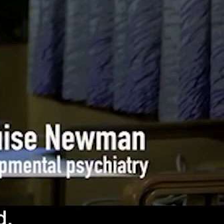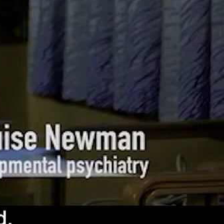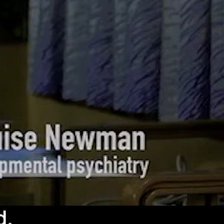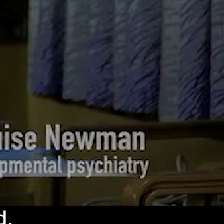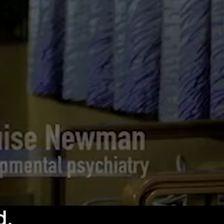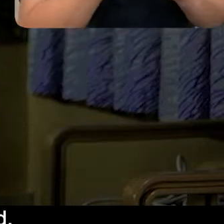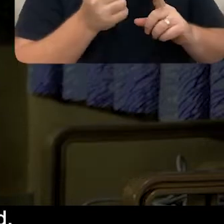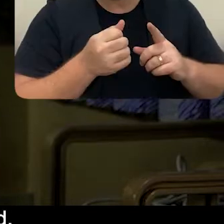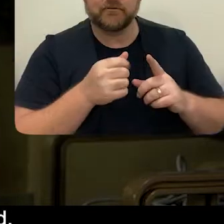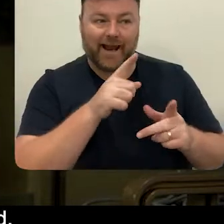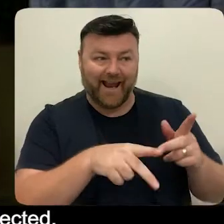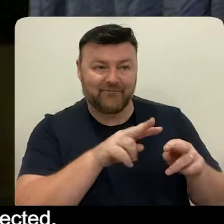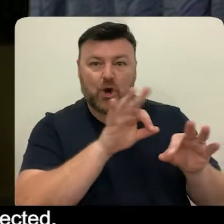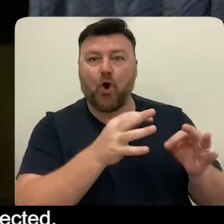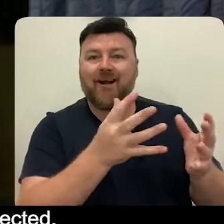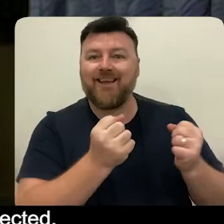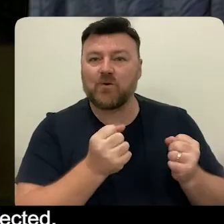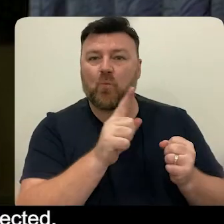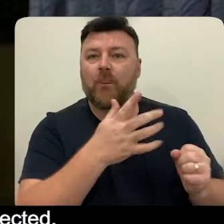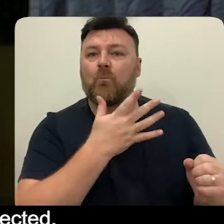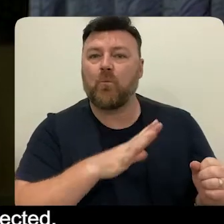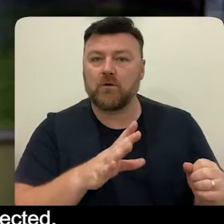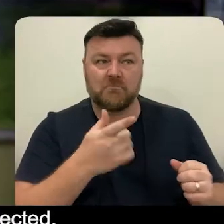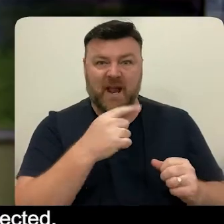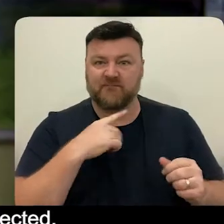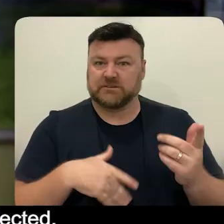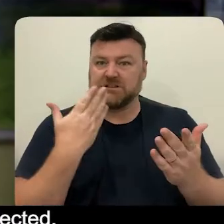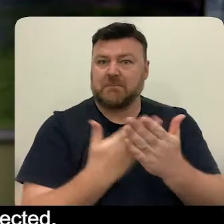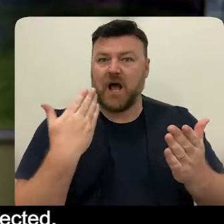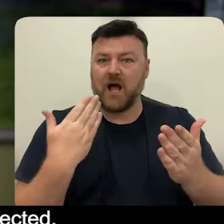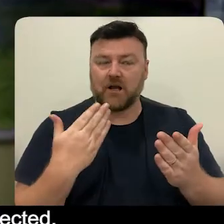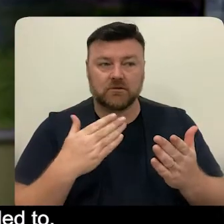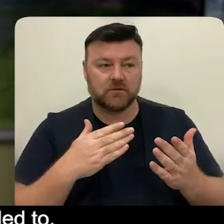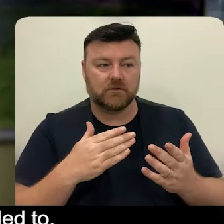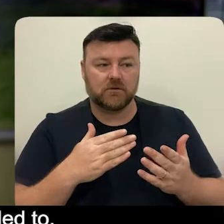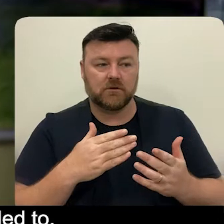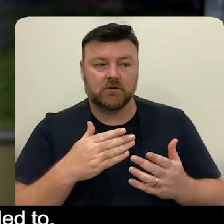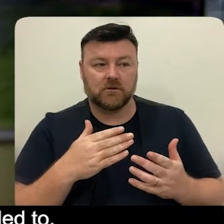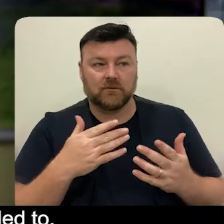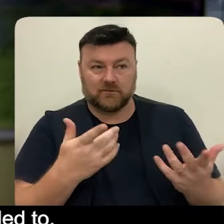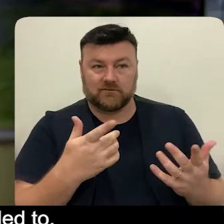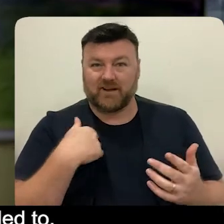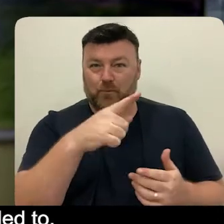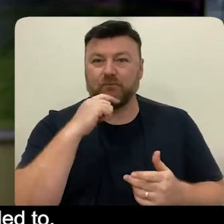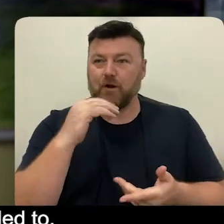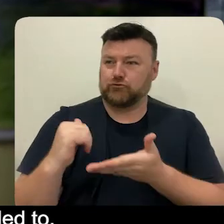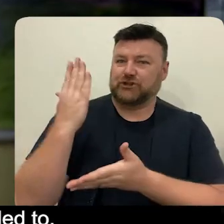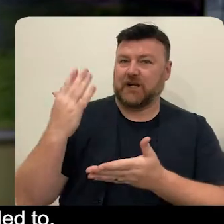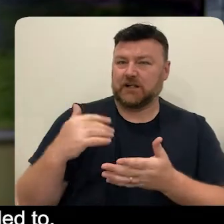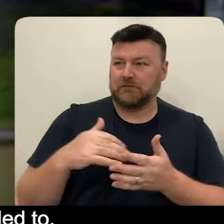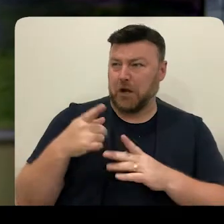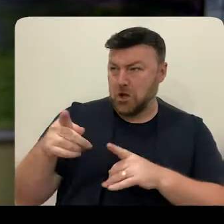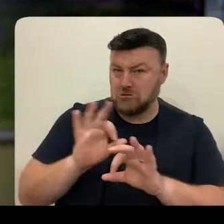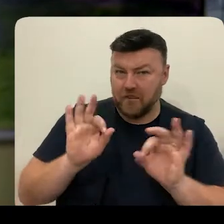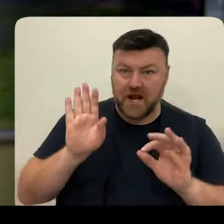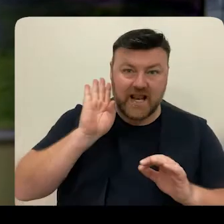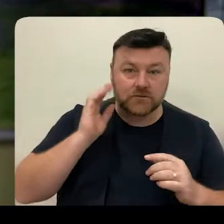they feel they're not getting what they need and are perceived as demanding. People feel rejected. People feel poorly listened to and poorly responded to.